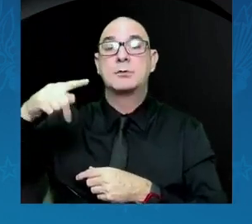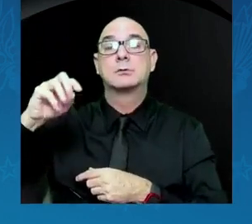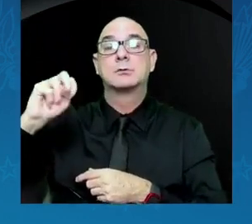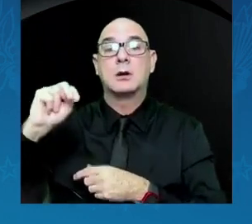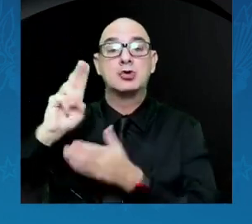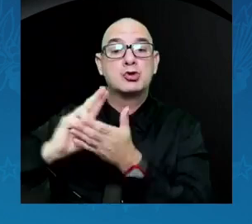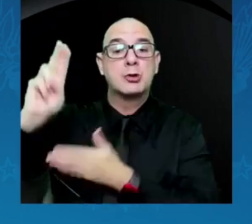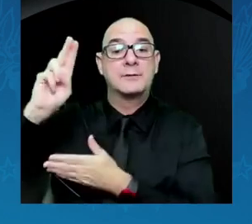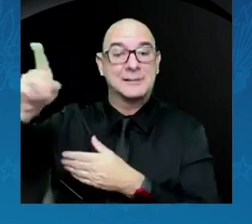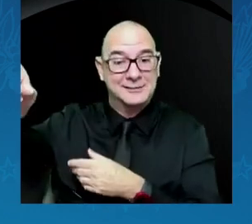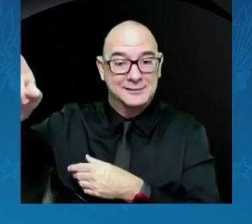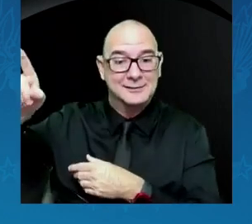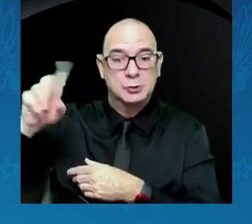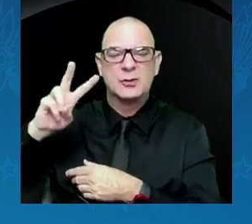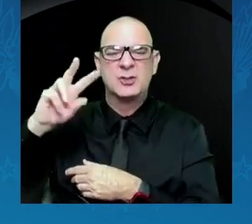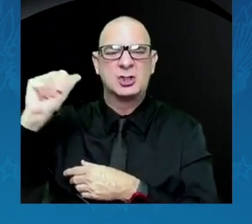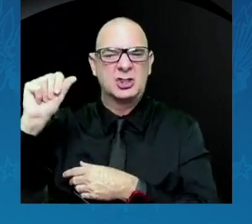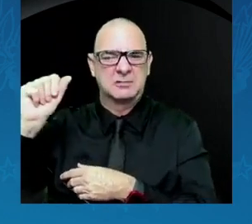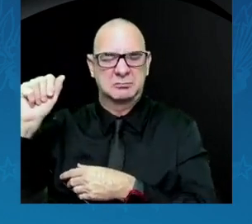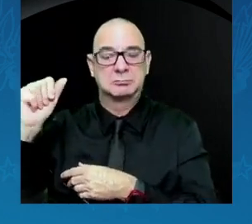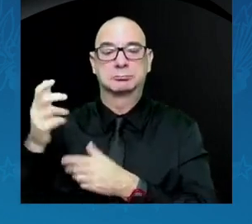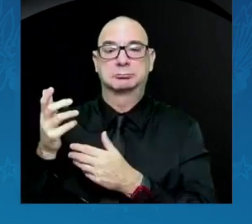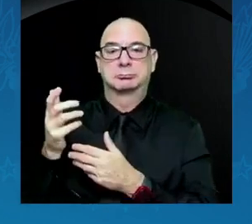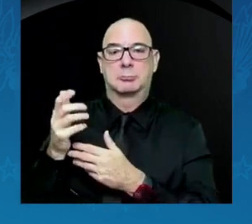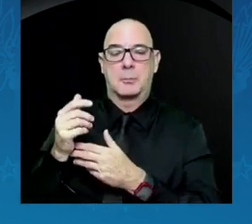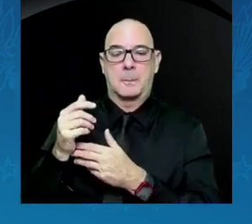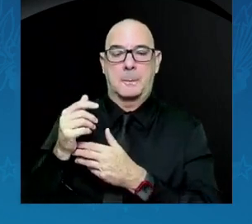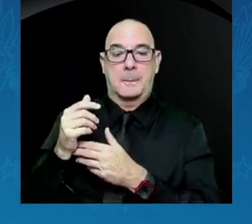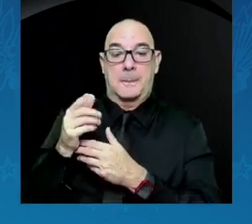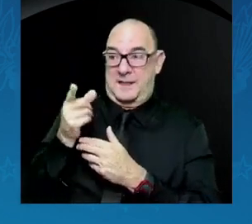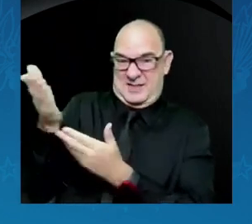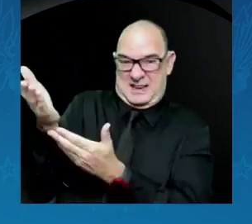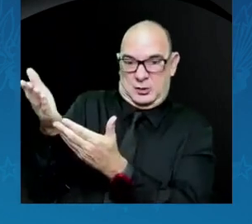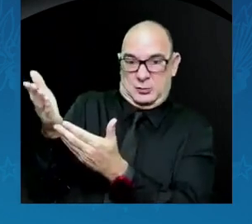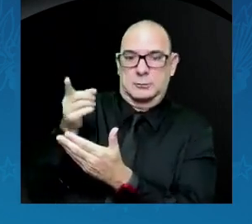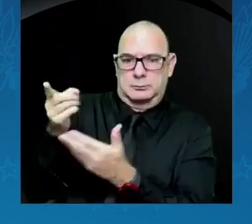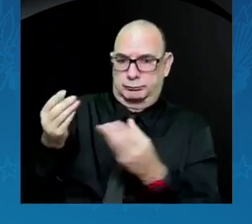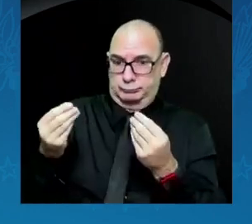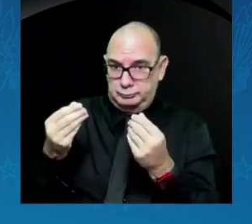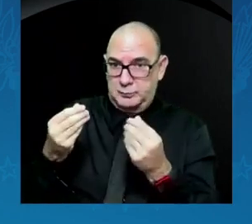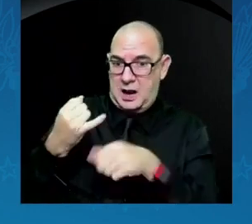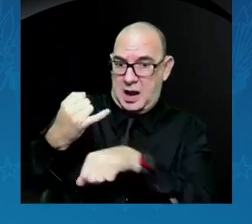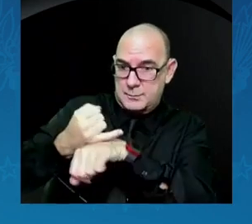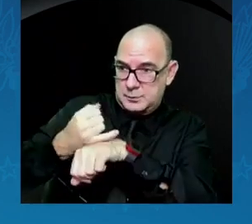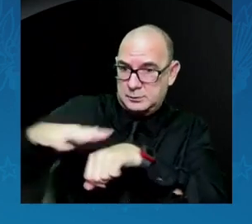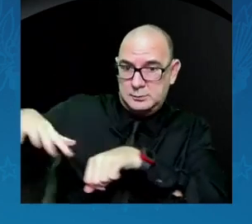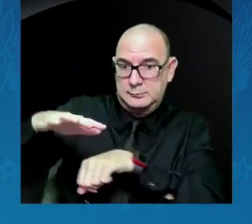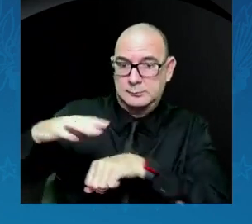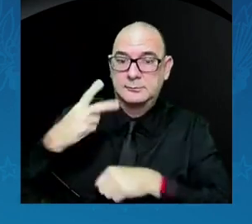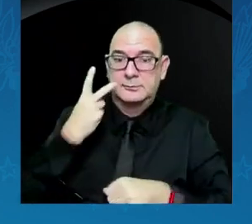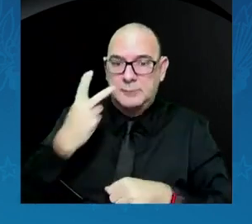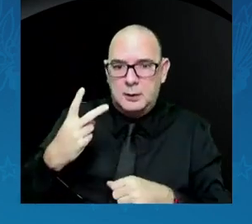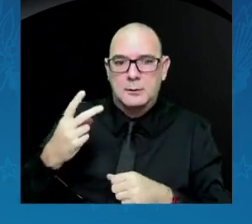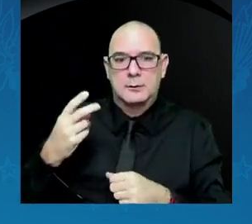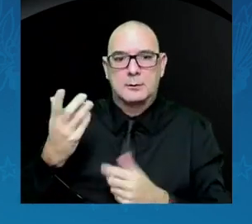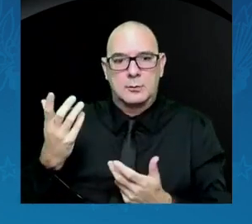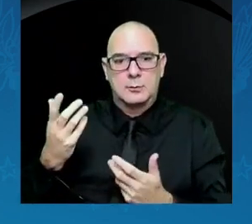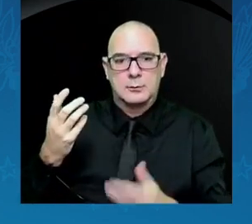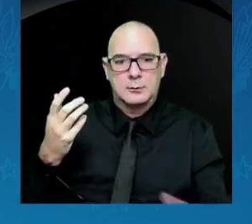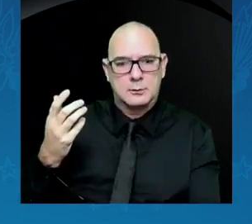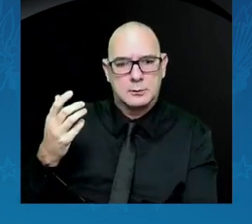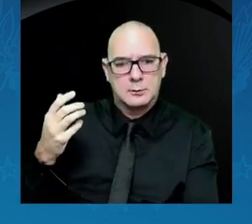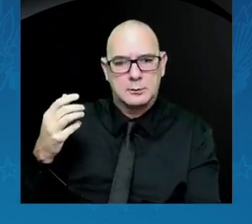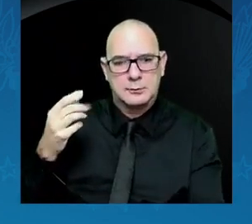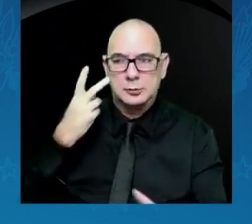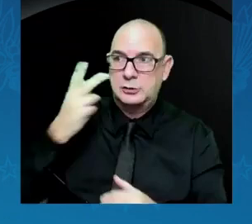When I was on that campus, I saw the AIM satellite mission. Students there were working with scientists to understand the